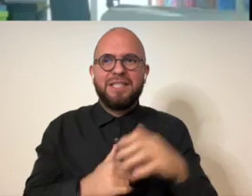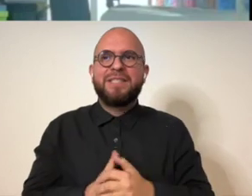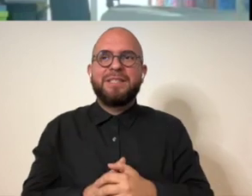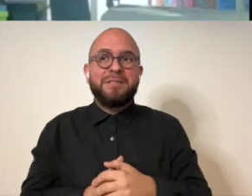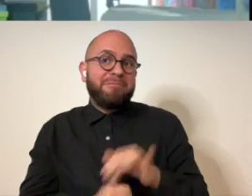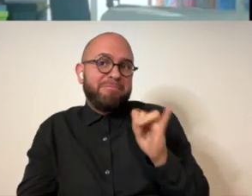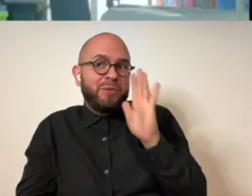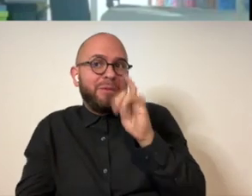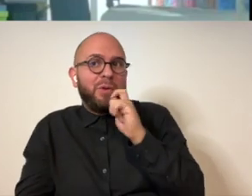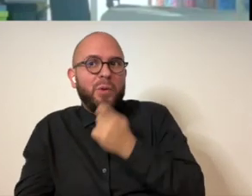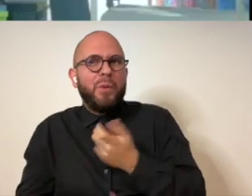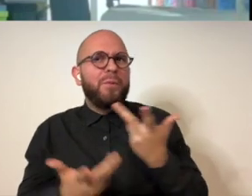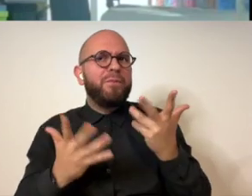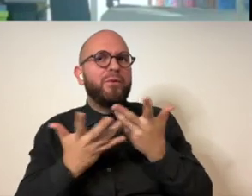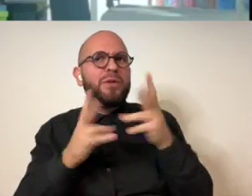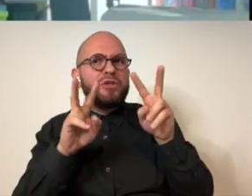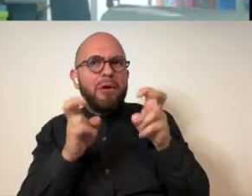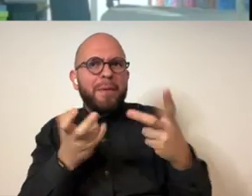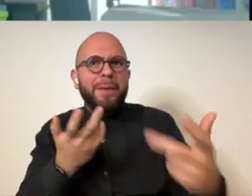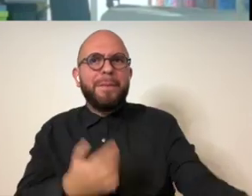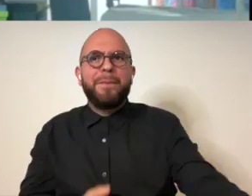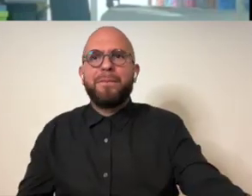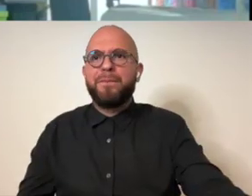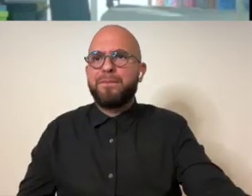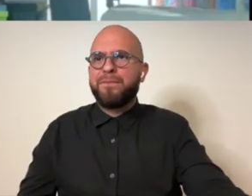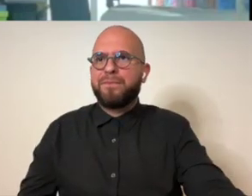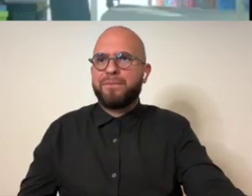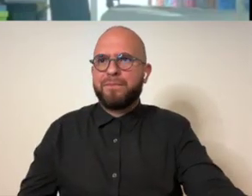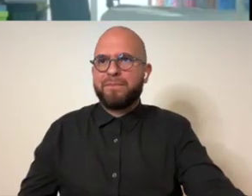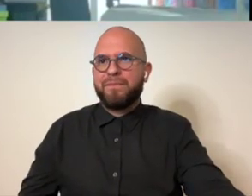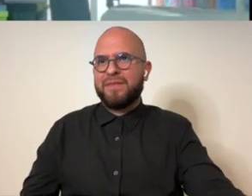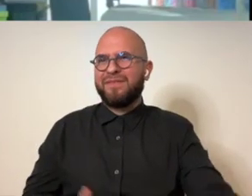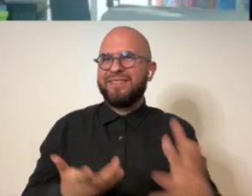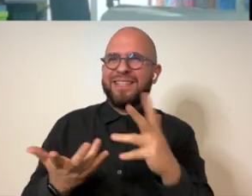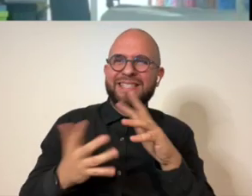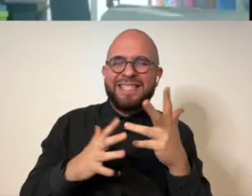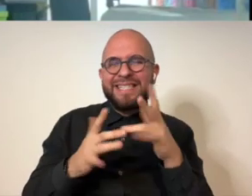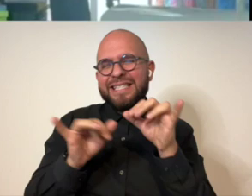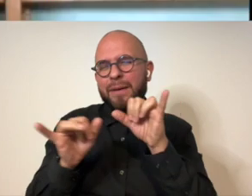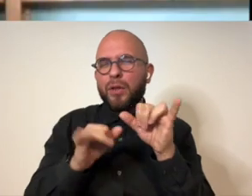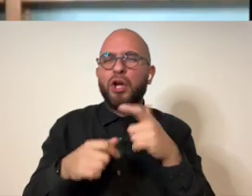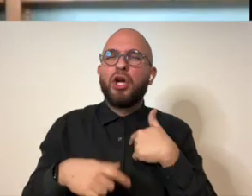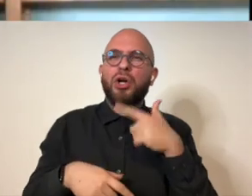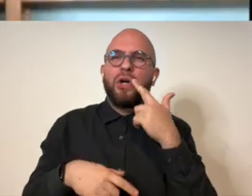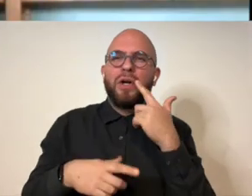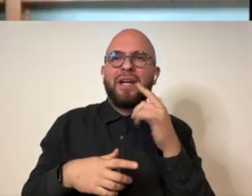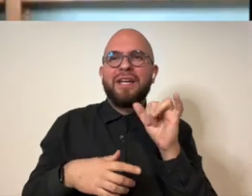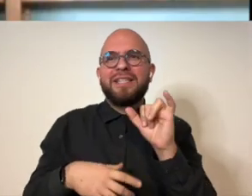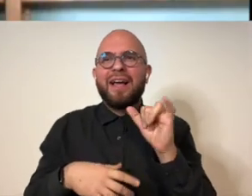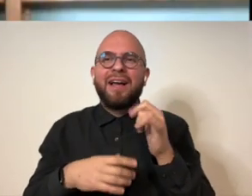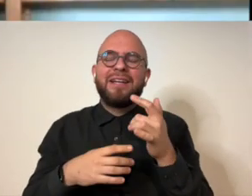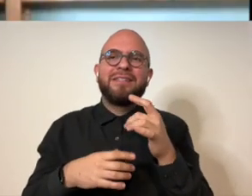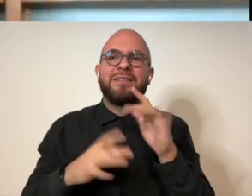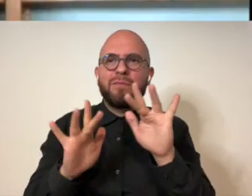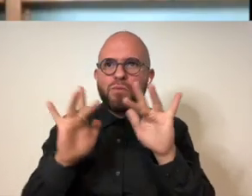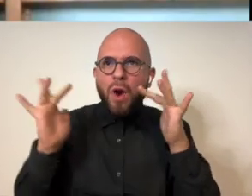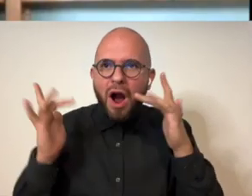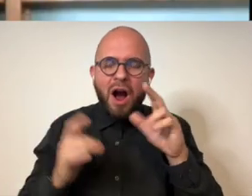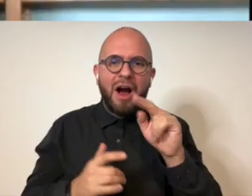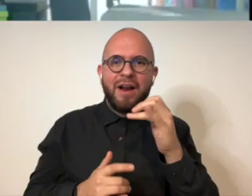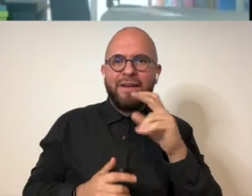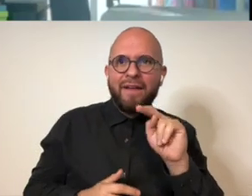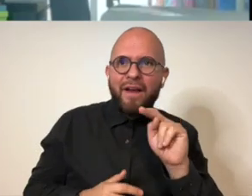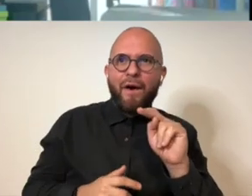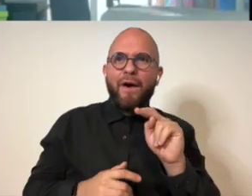use of text and bright like neon clashing colors and geometric patterns nice i started making those kinds of paintings